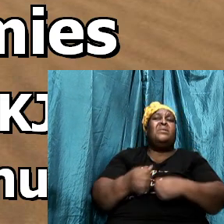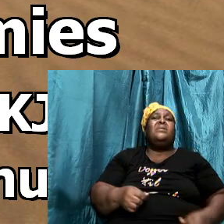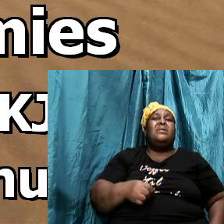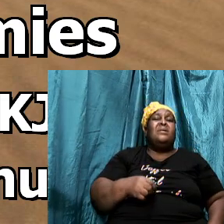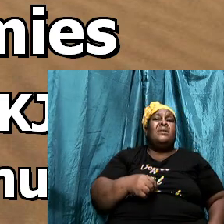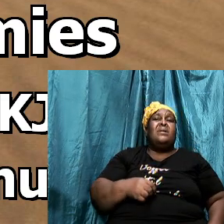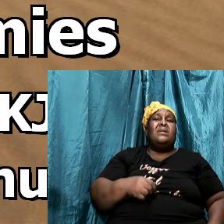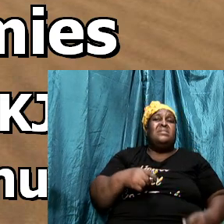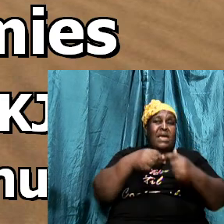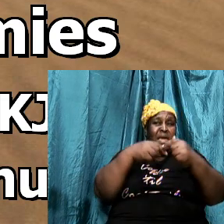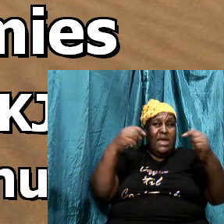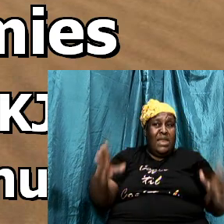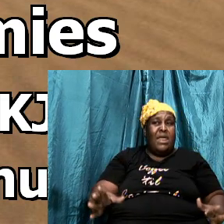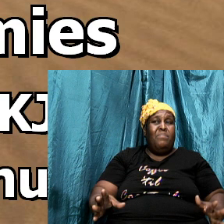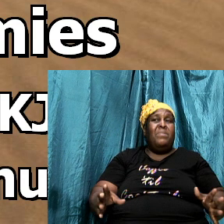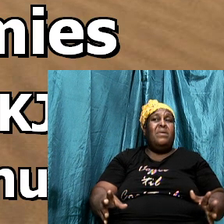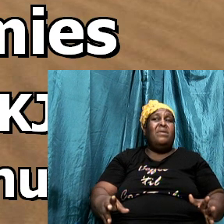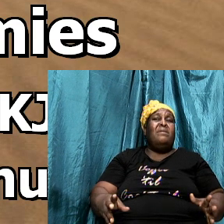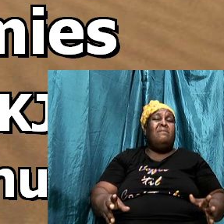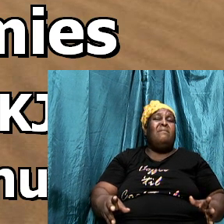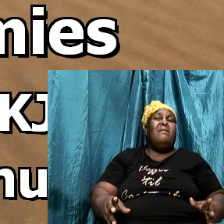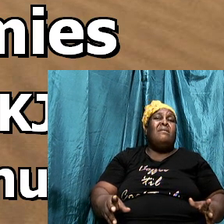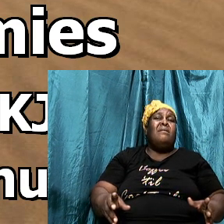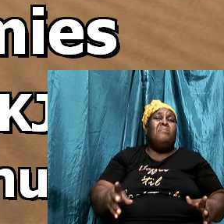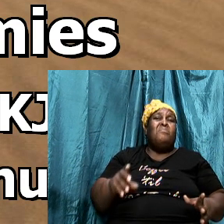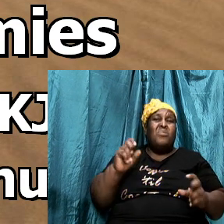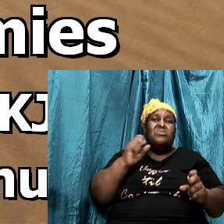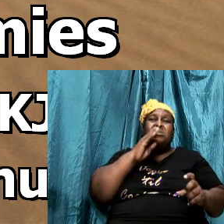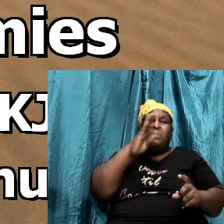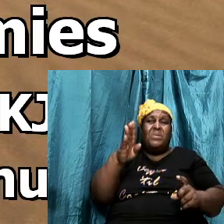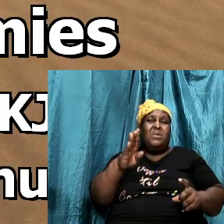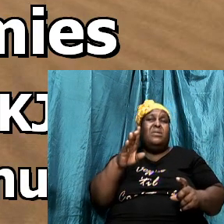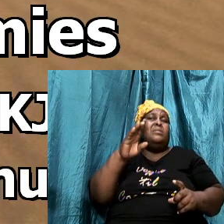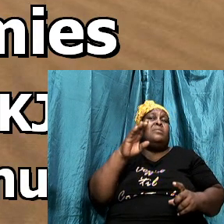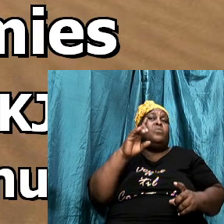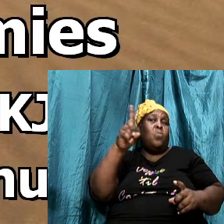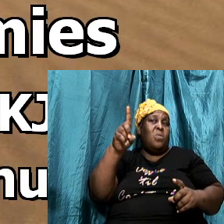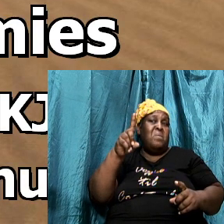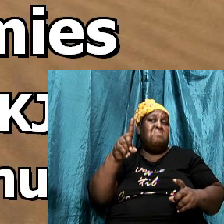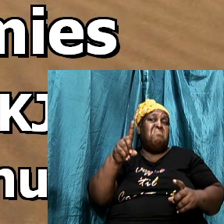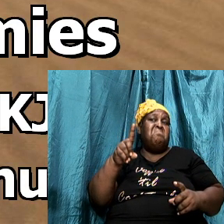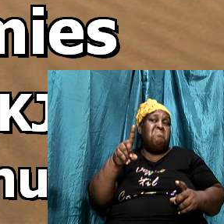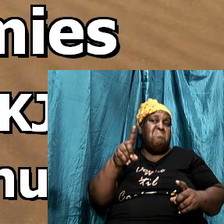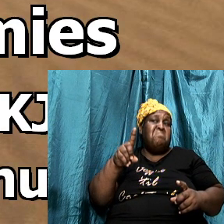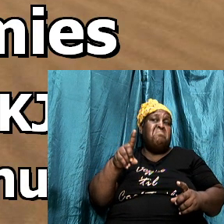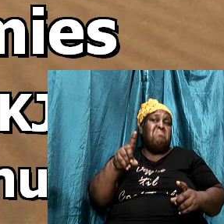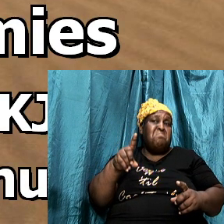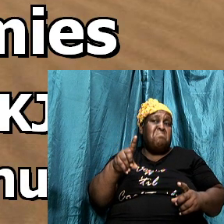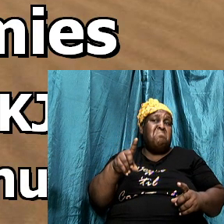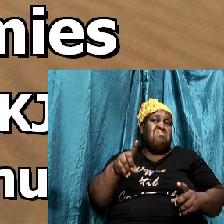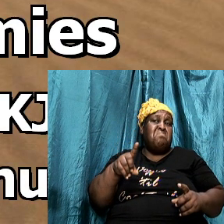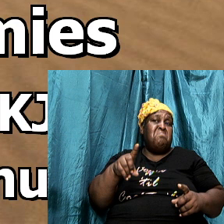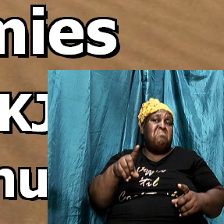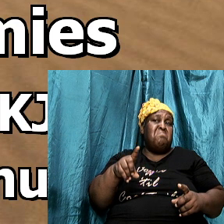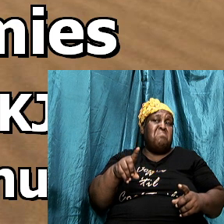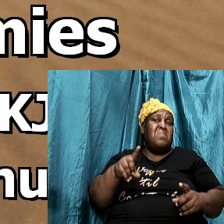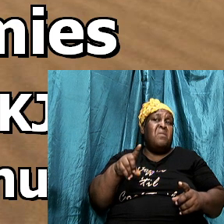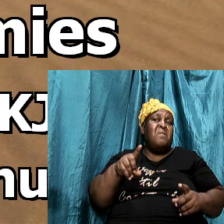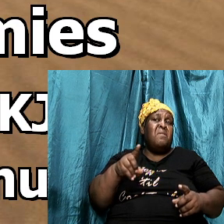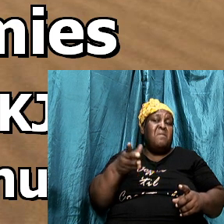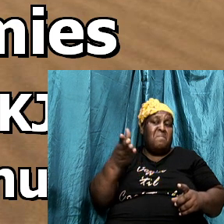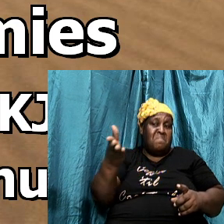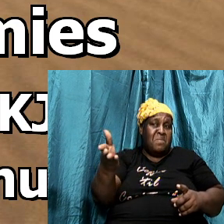them, seeing that he had defied the armies of the Lord. Let me tell you something.